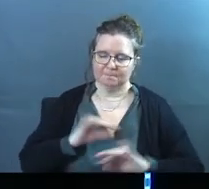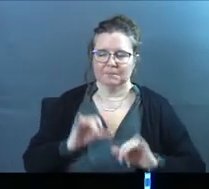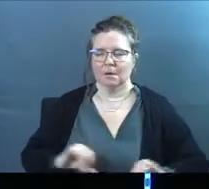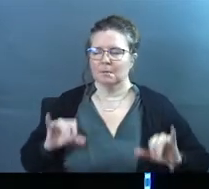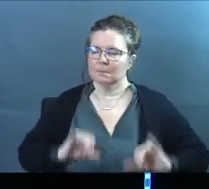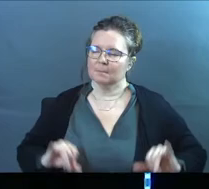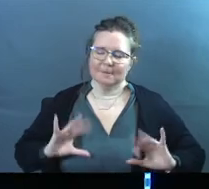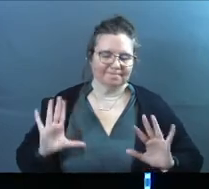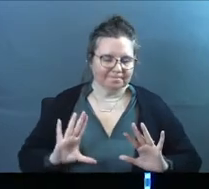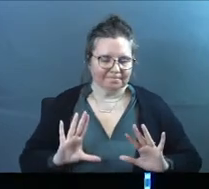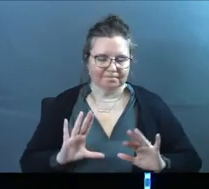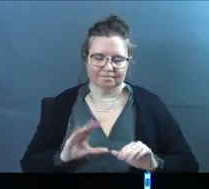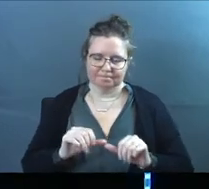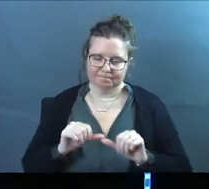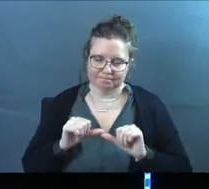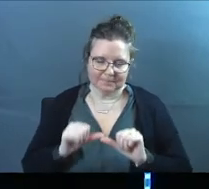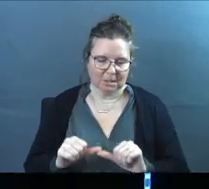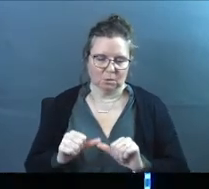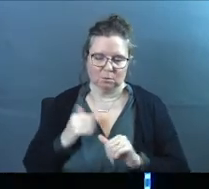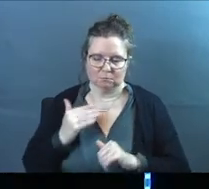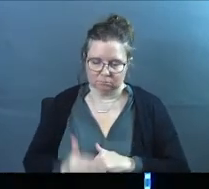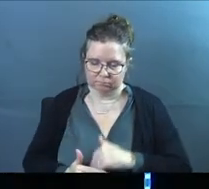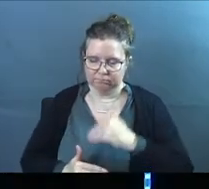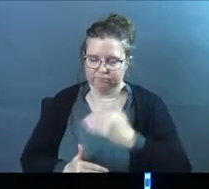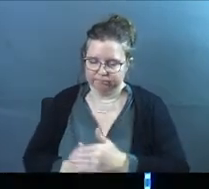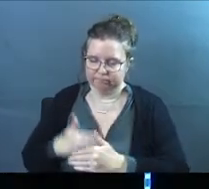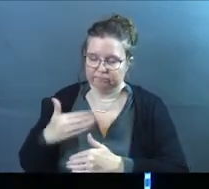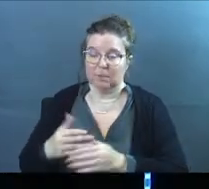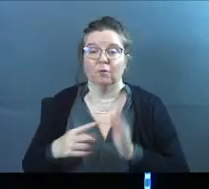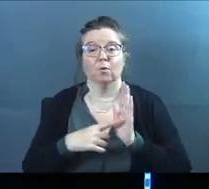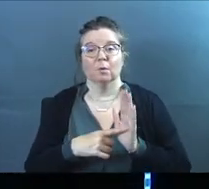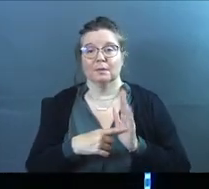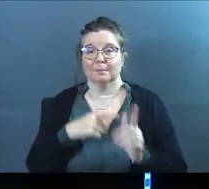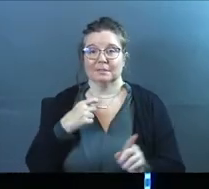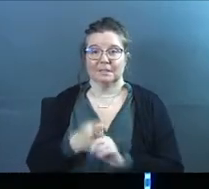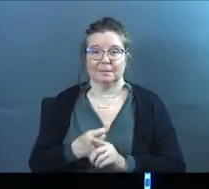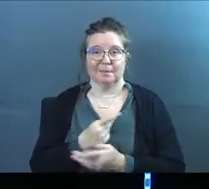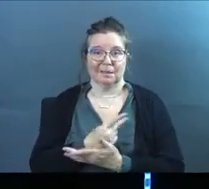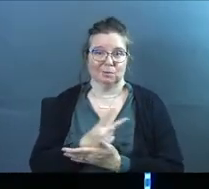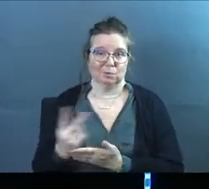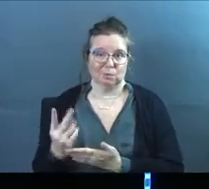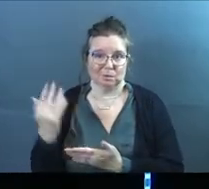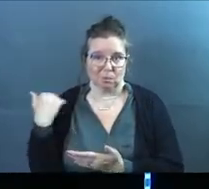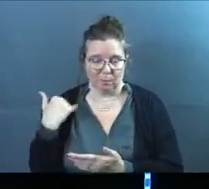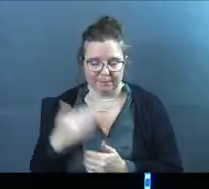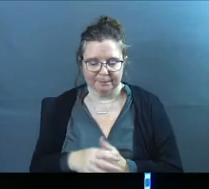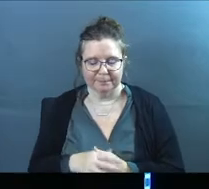where I'm at, but to continue to move forward. Here's an example that just hit me a couple weeks ago.